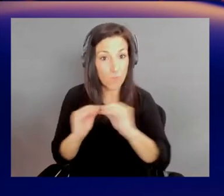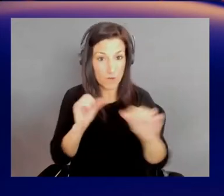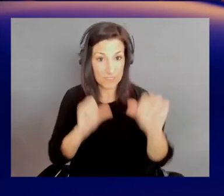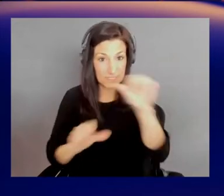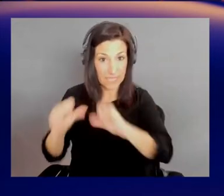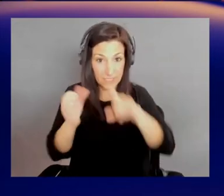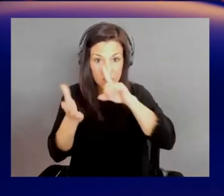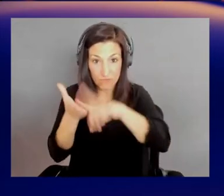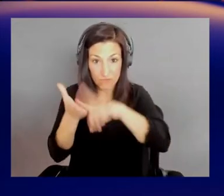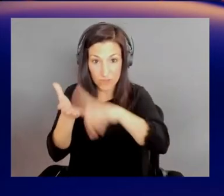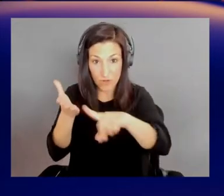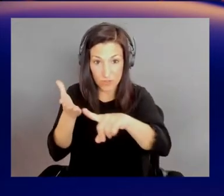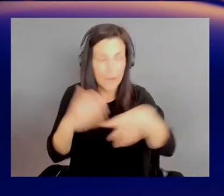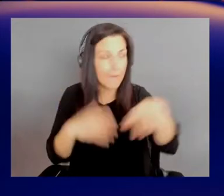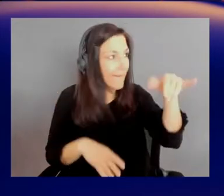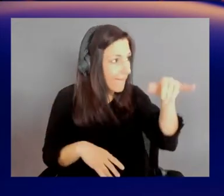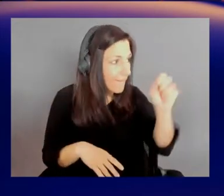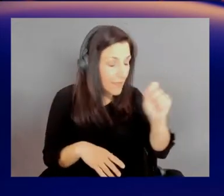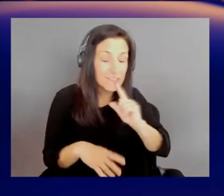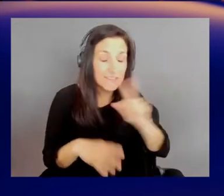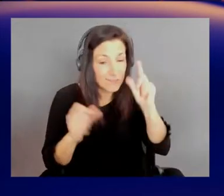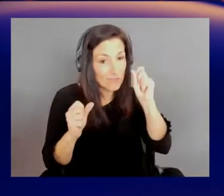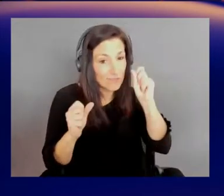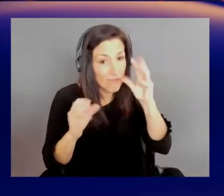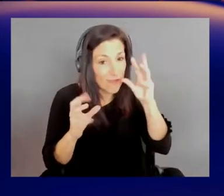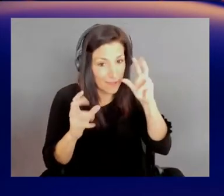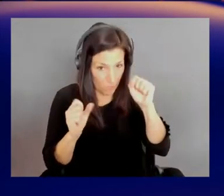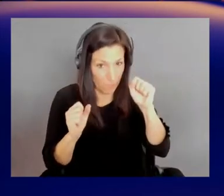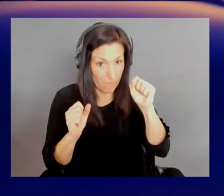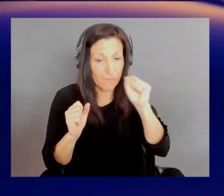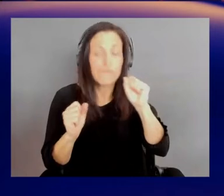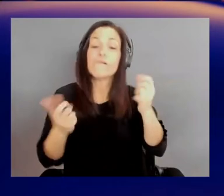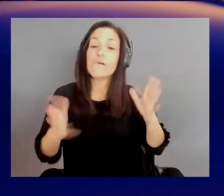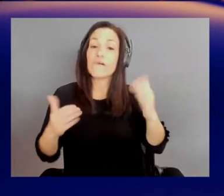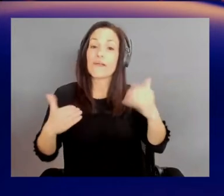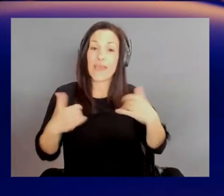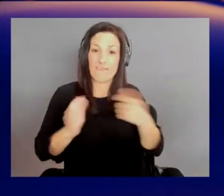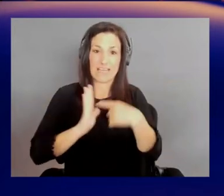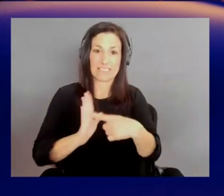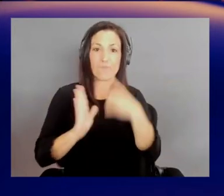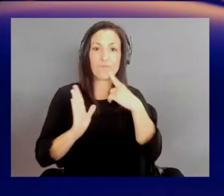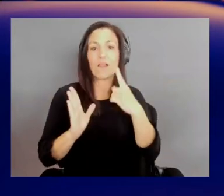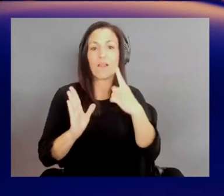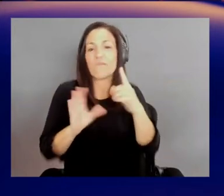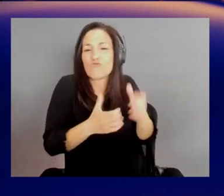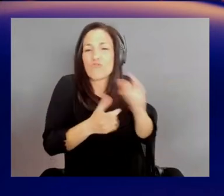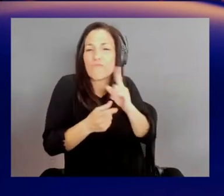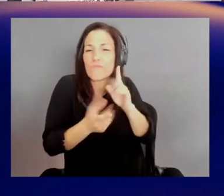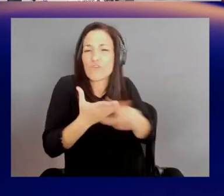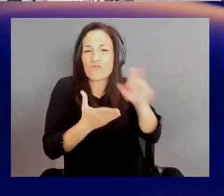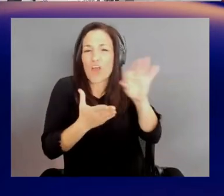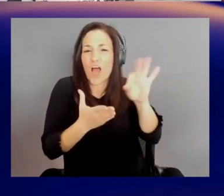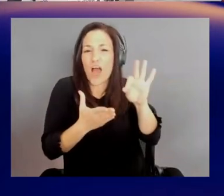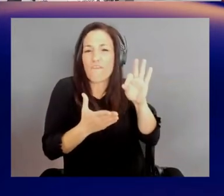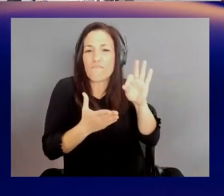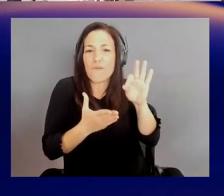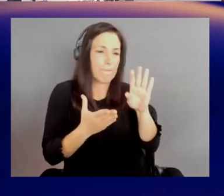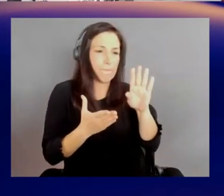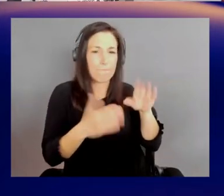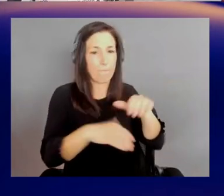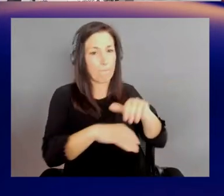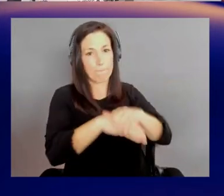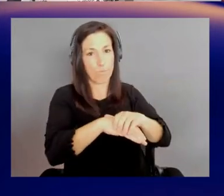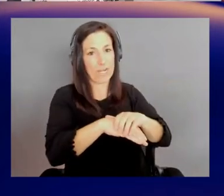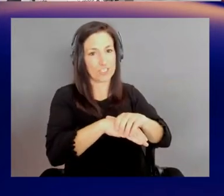actually incredible. We have one example of a group out of the University of British Columbia called the Serratus Project. And